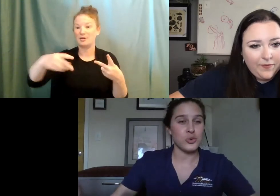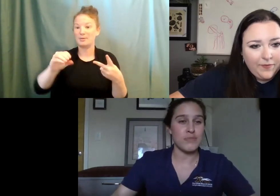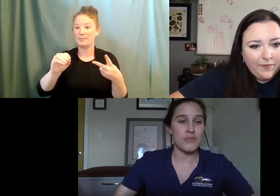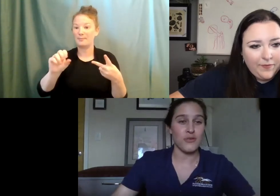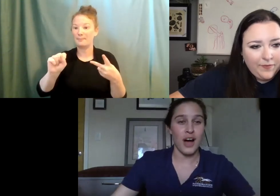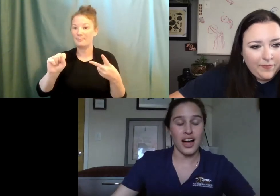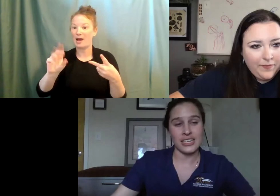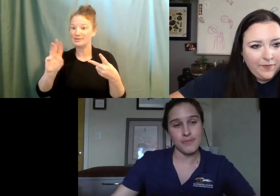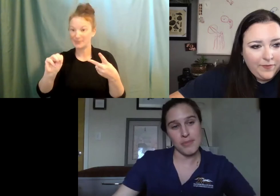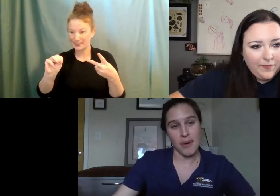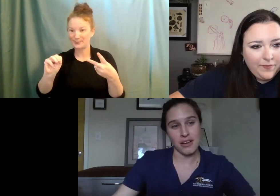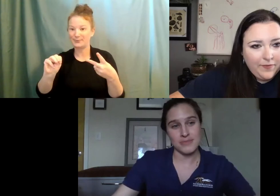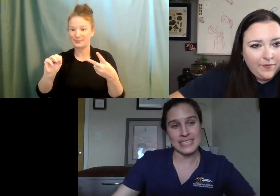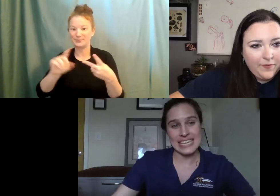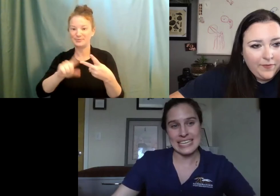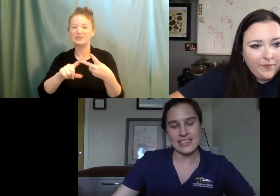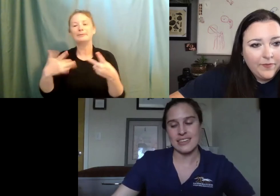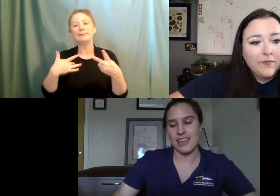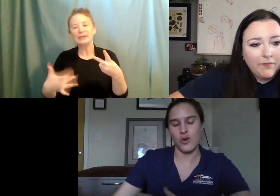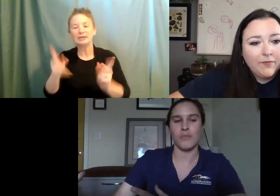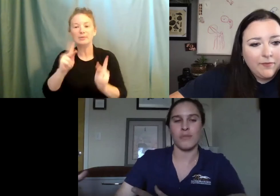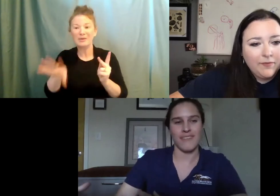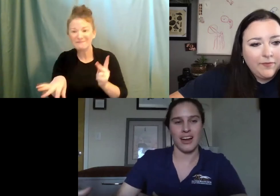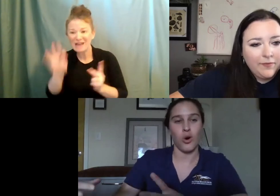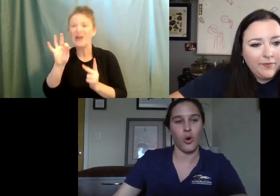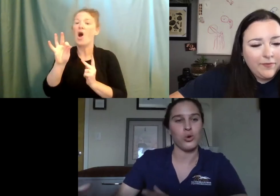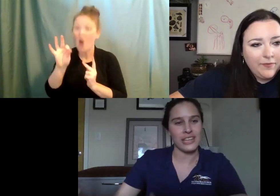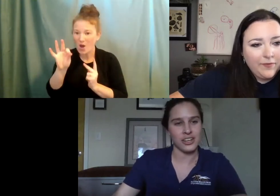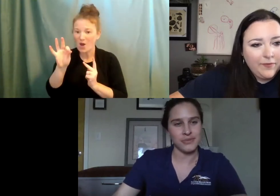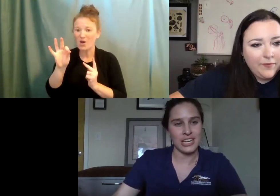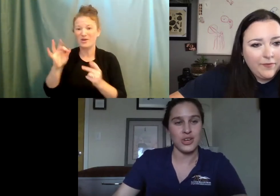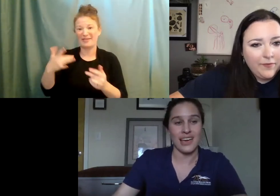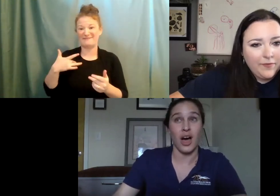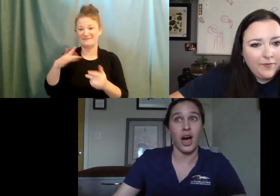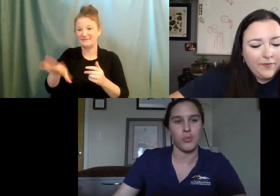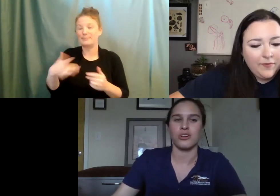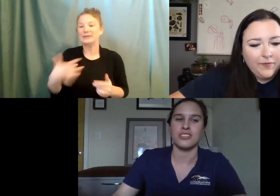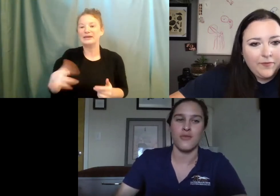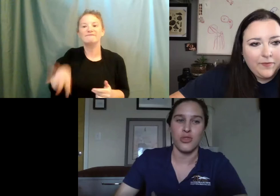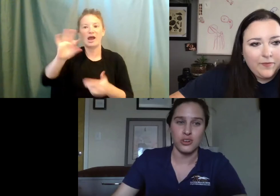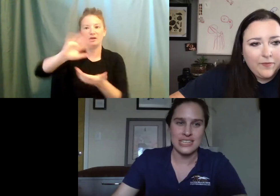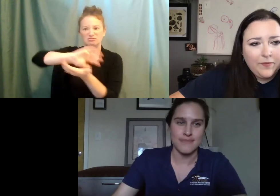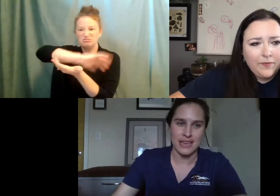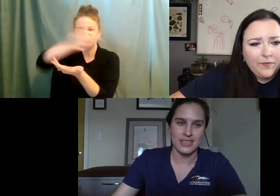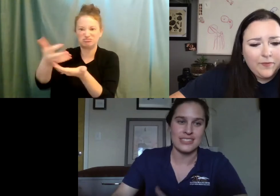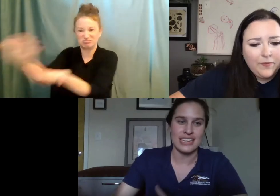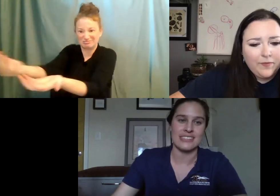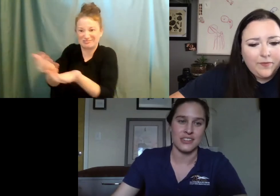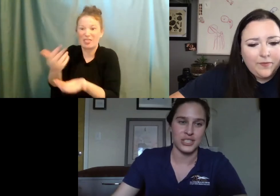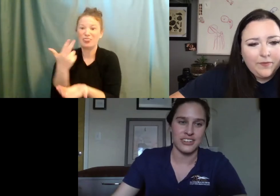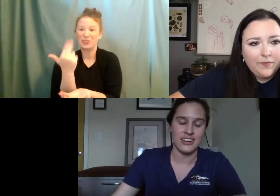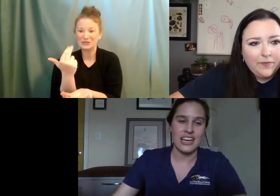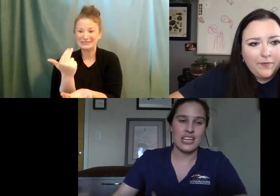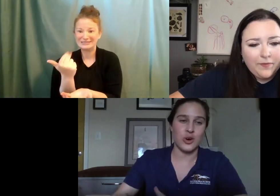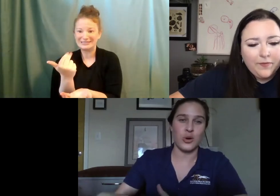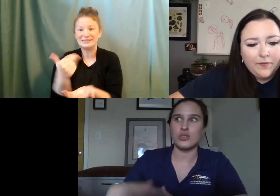also too, when people find baby possums in need, they normally find a whole litter and you can have upwards of 13 babies in a